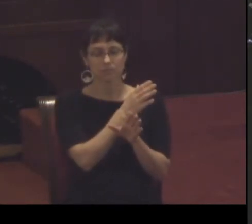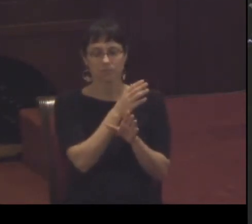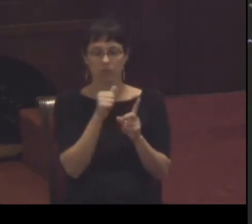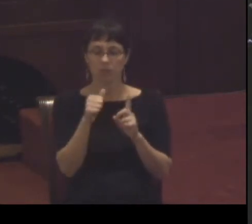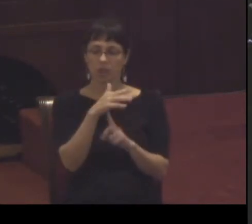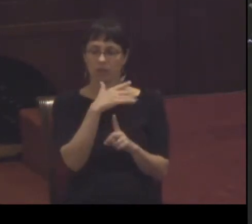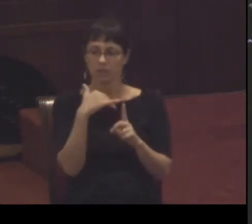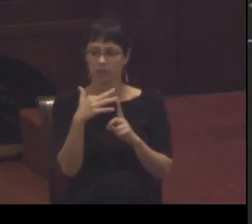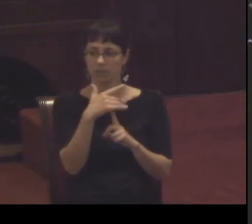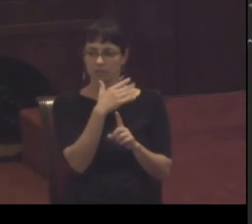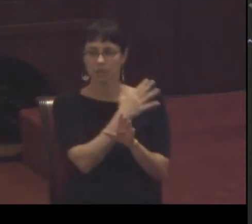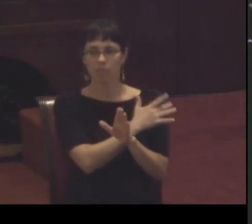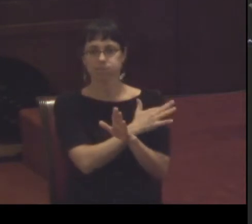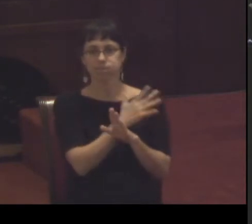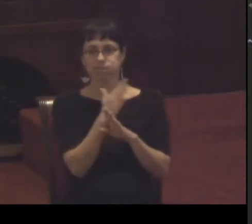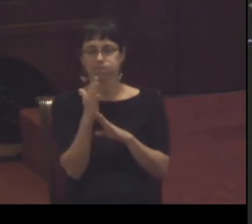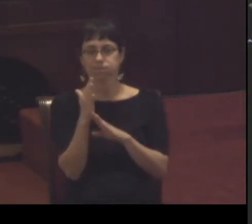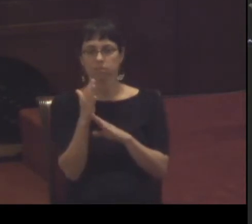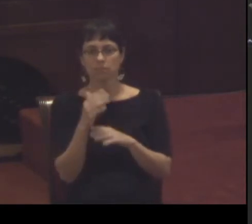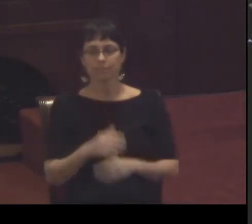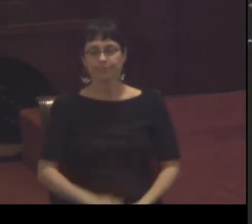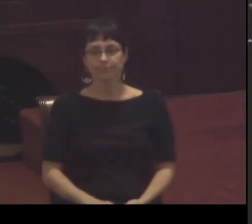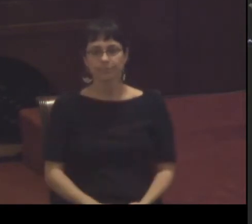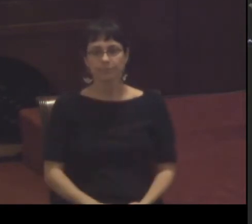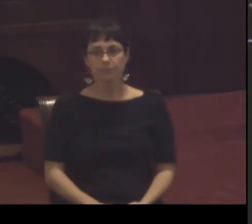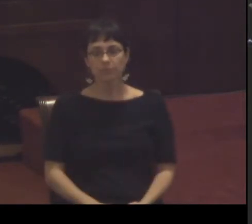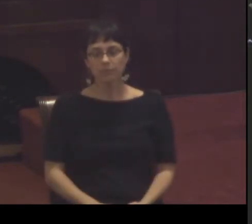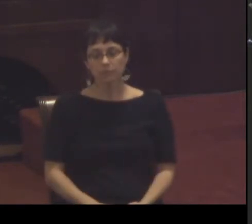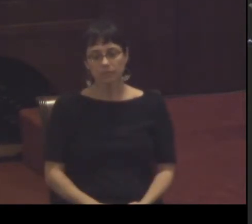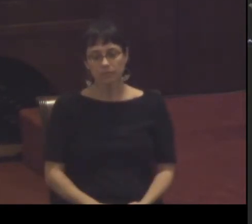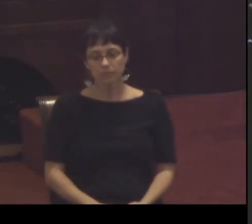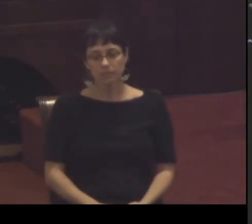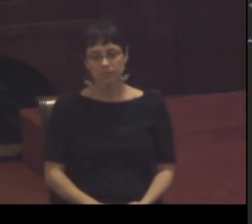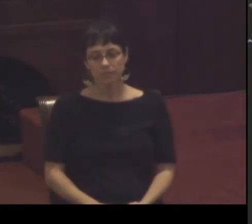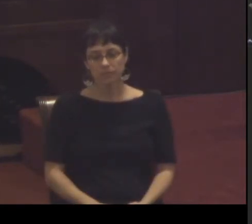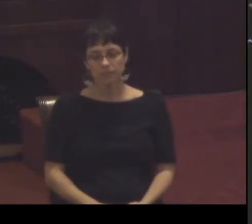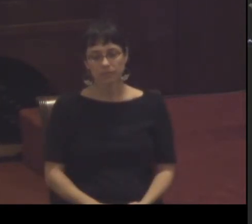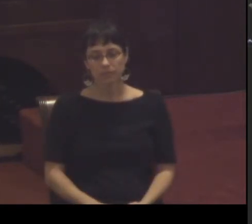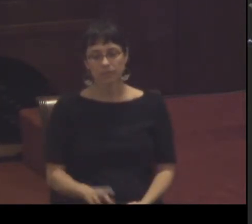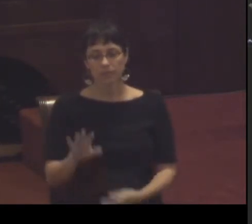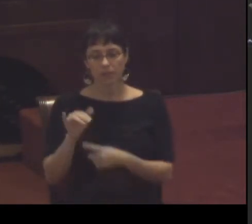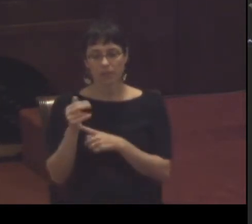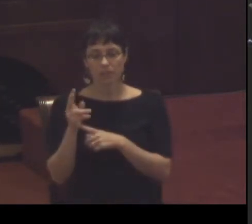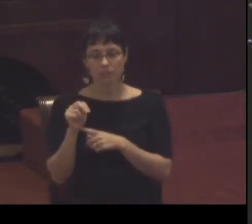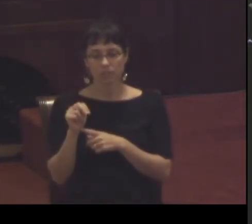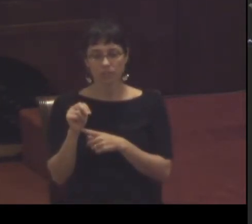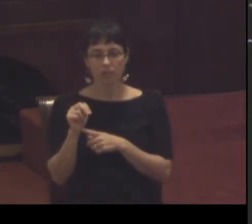he has this eye for the historian's significance but he also has the mind of the theologian